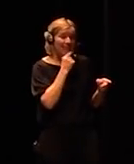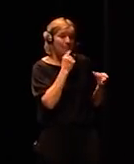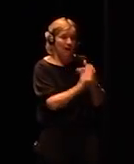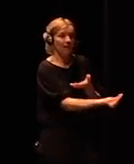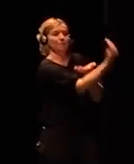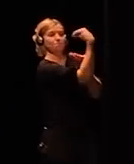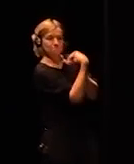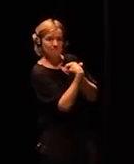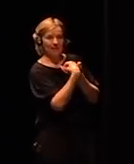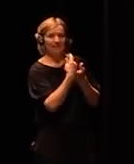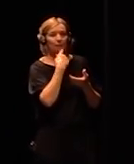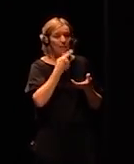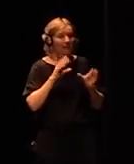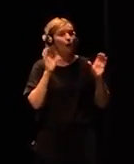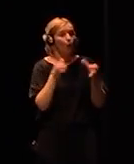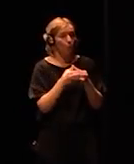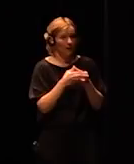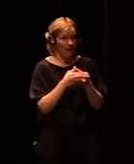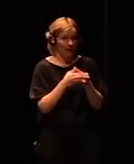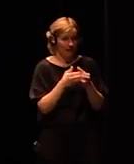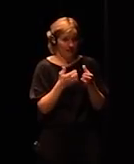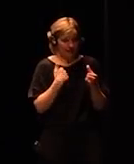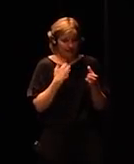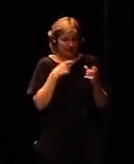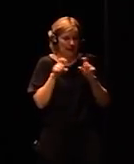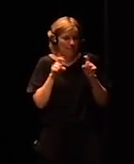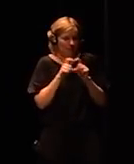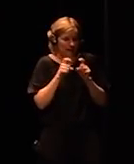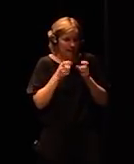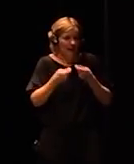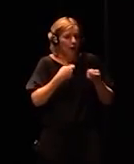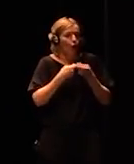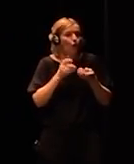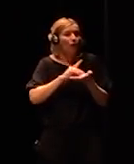company that's doing business in the digital economy you have to think about the side effects